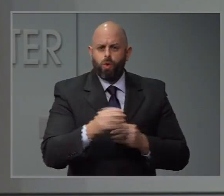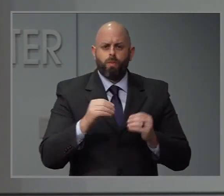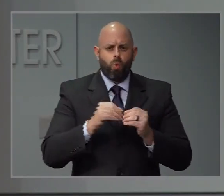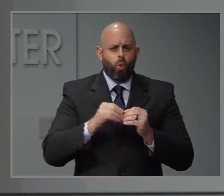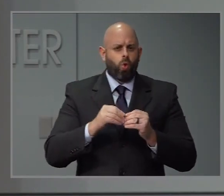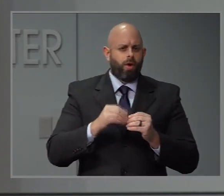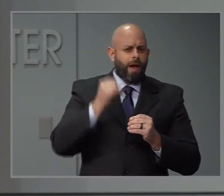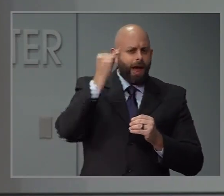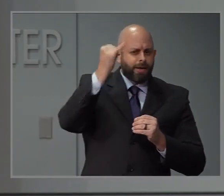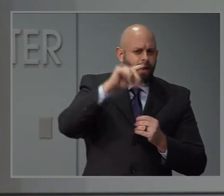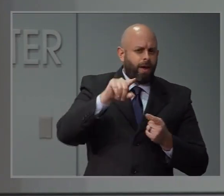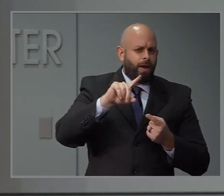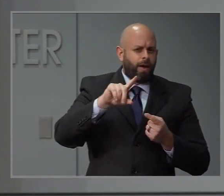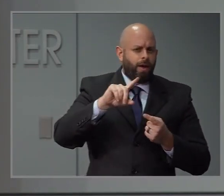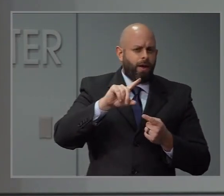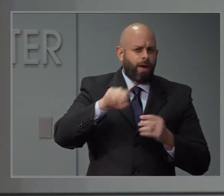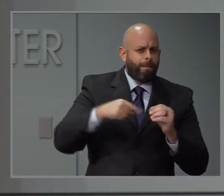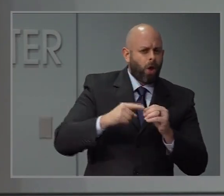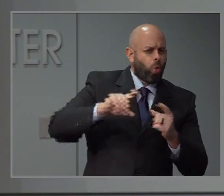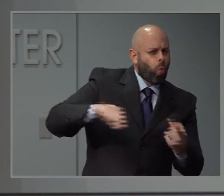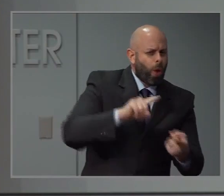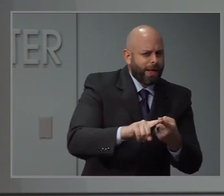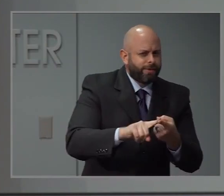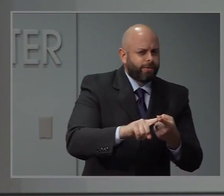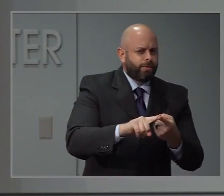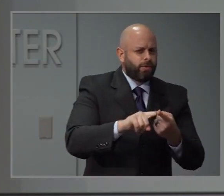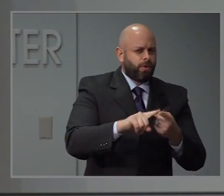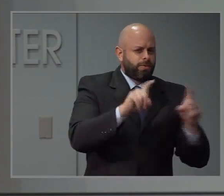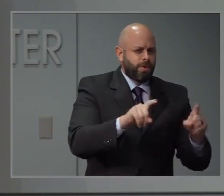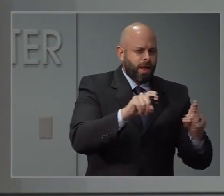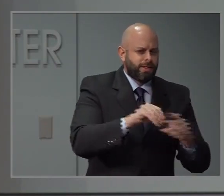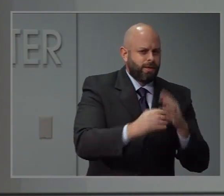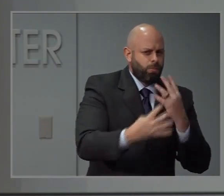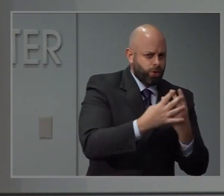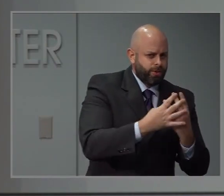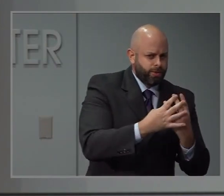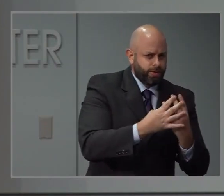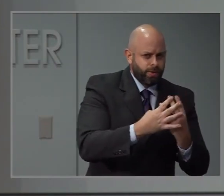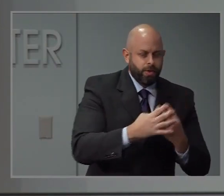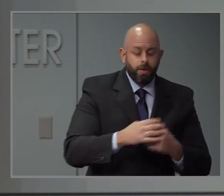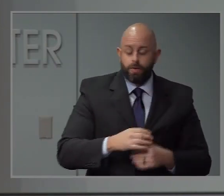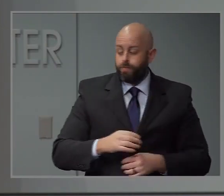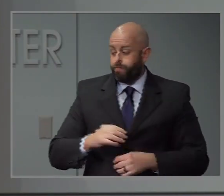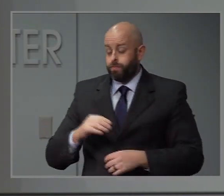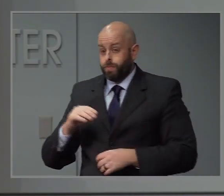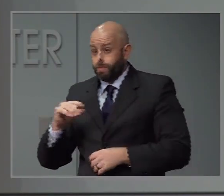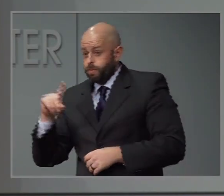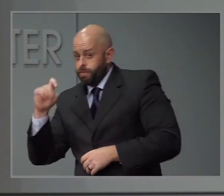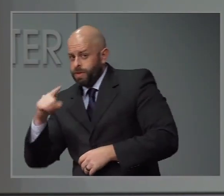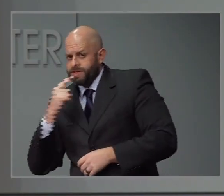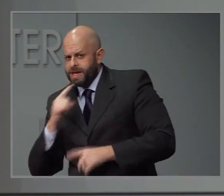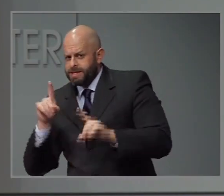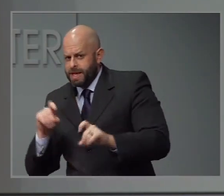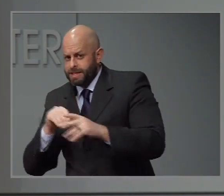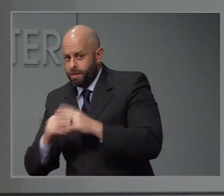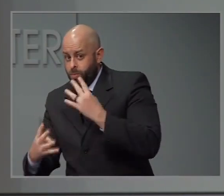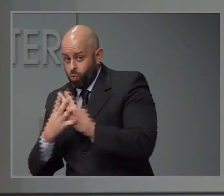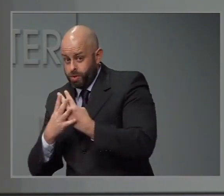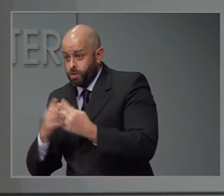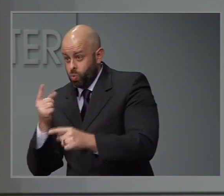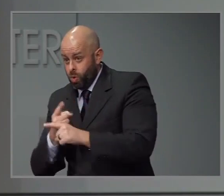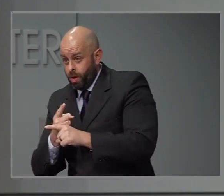timeline is when that's supposed to happen. Thank you. Dan, can I clarify? Did you say testing in prisons? Is that what you said?